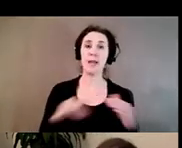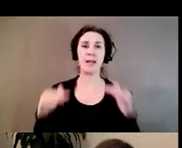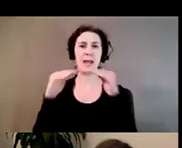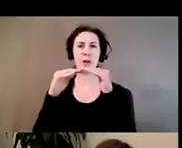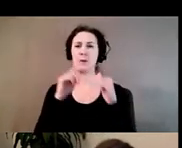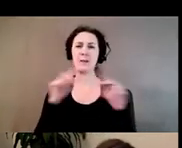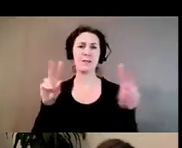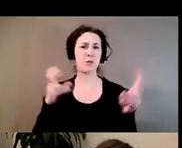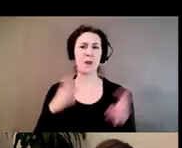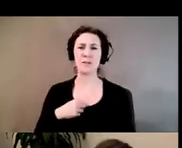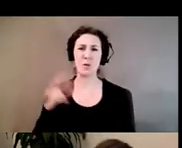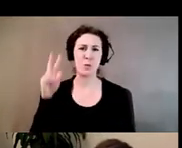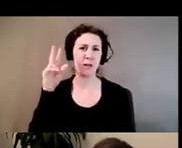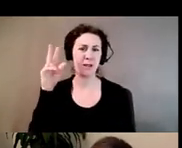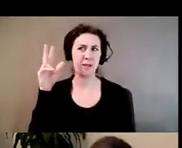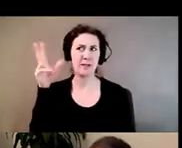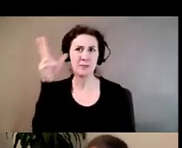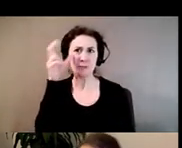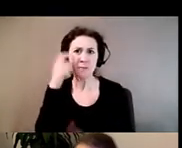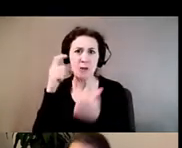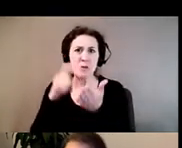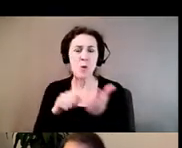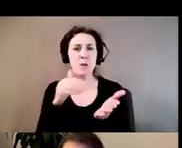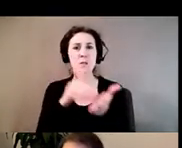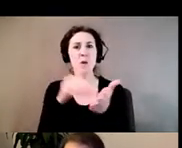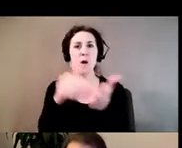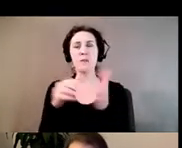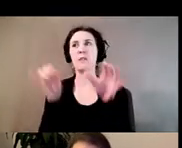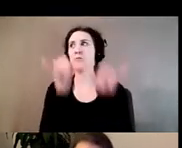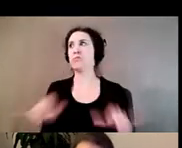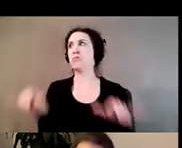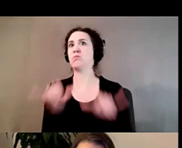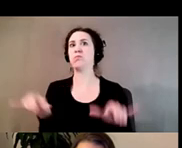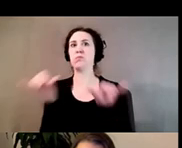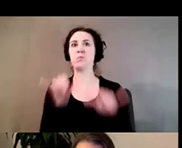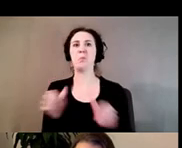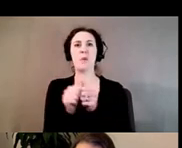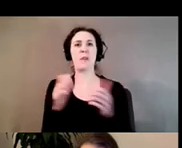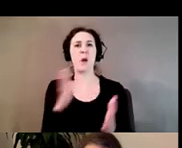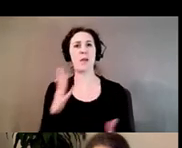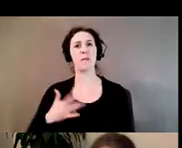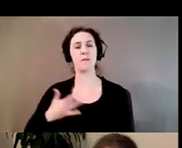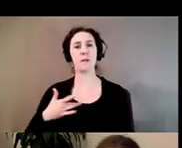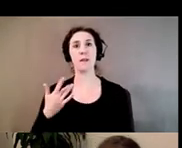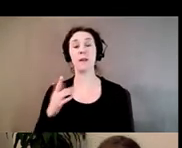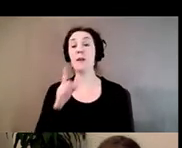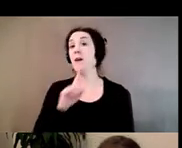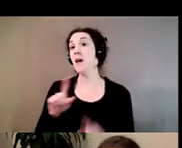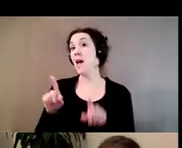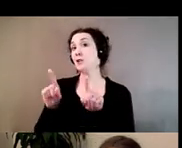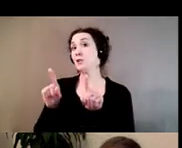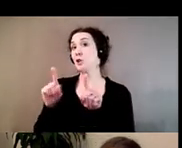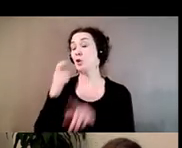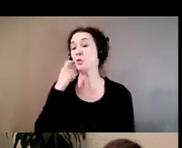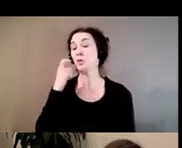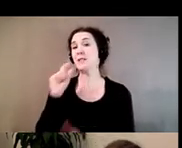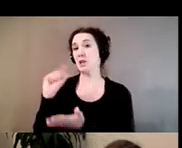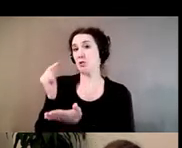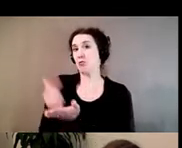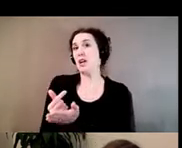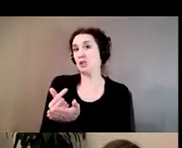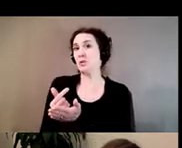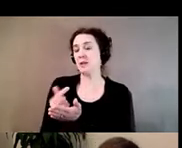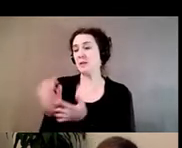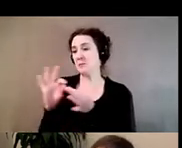with nearly mechanical regularity on campus. As a brilliant trans of color grad student recently remarked in a class,